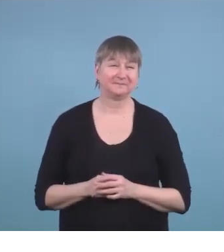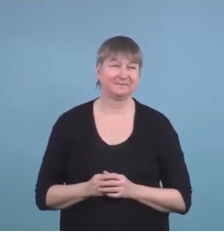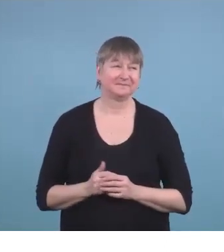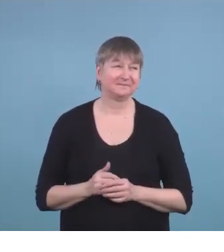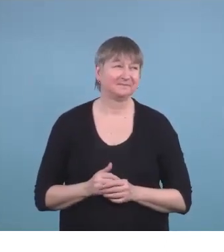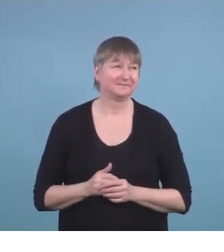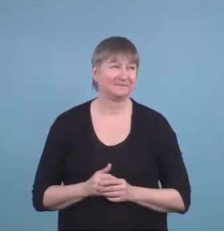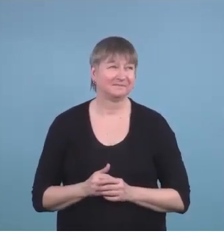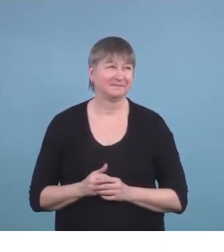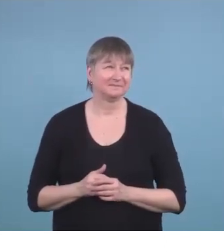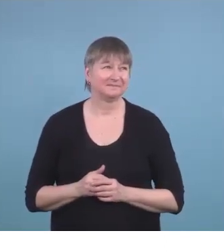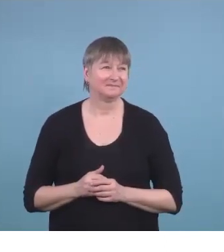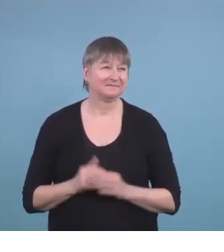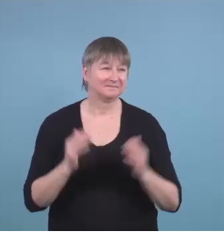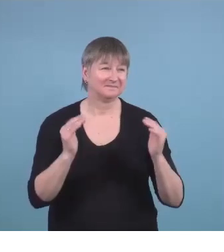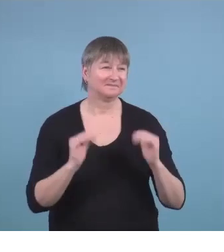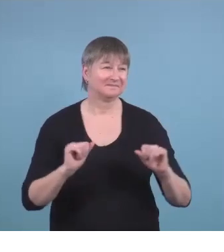Can we go to the next one?